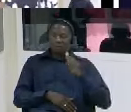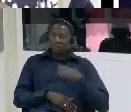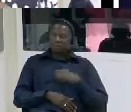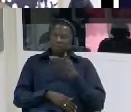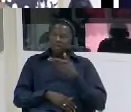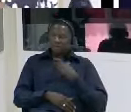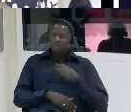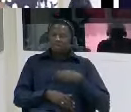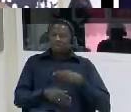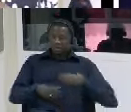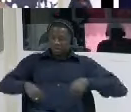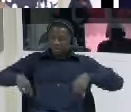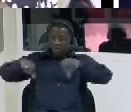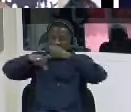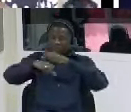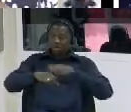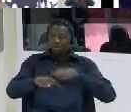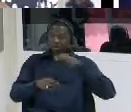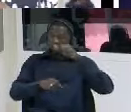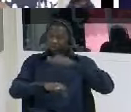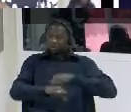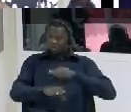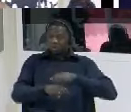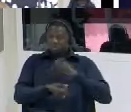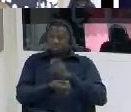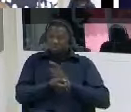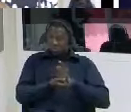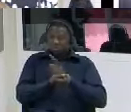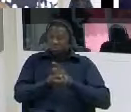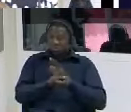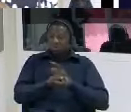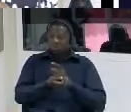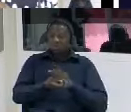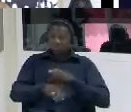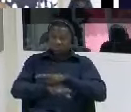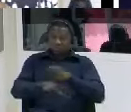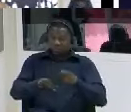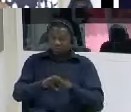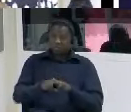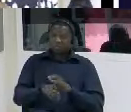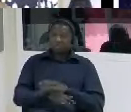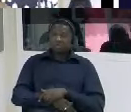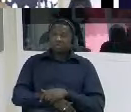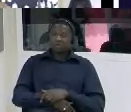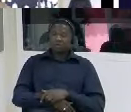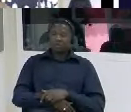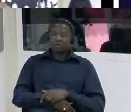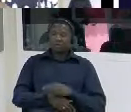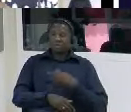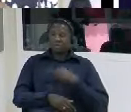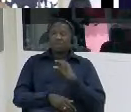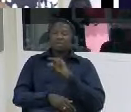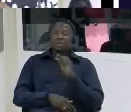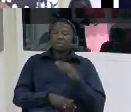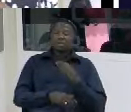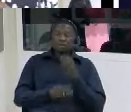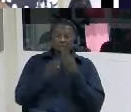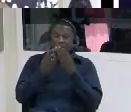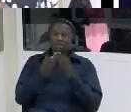floor that's where they said not talk through that it's a nickname not talk to tell him to